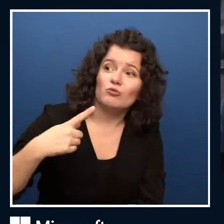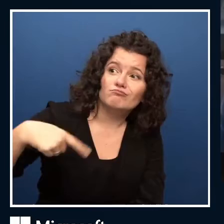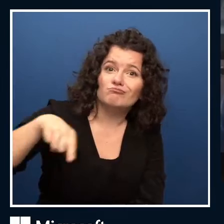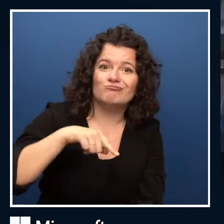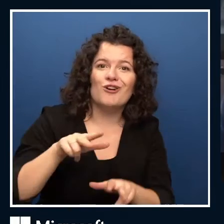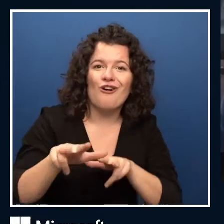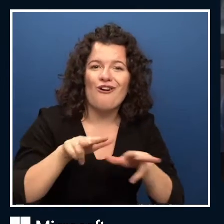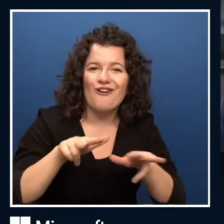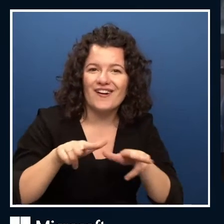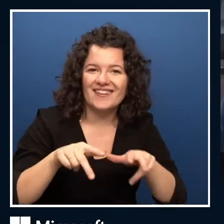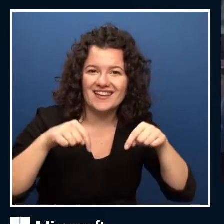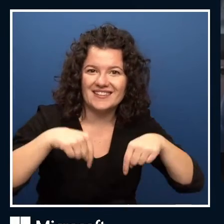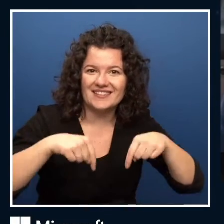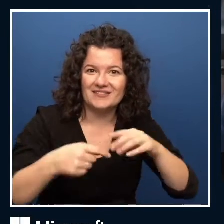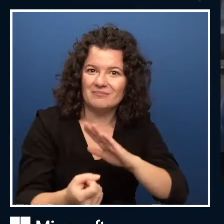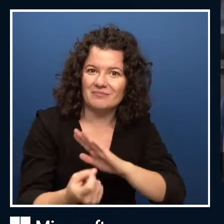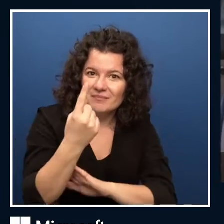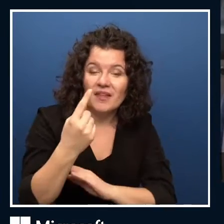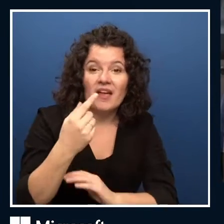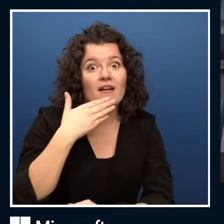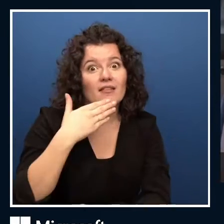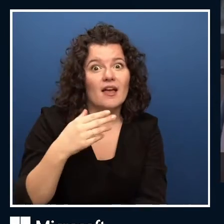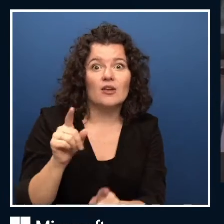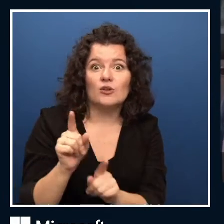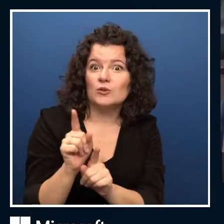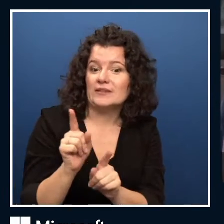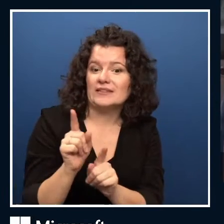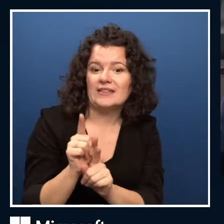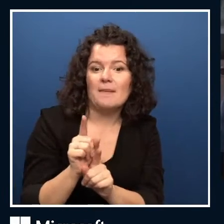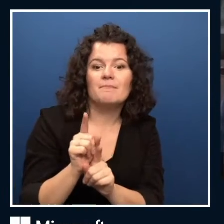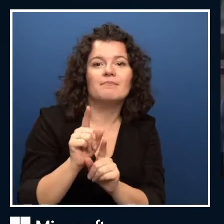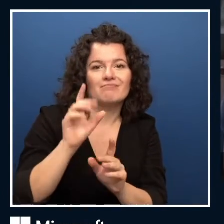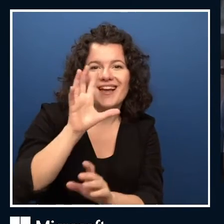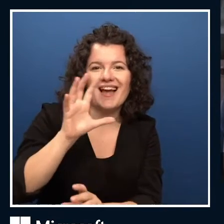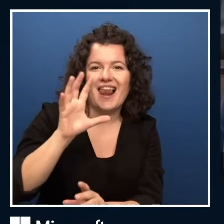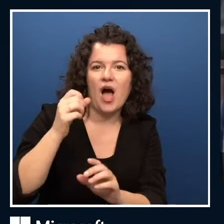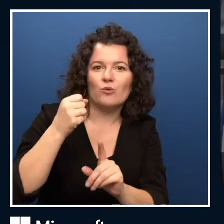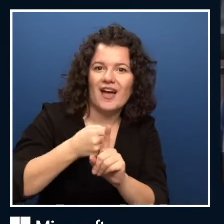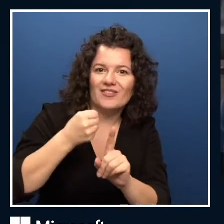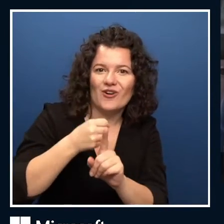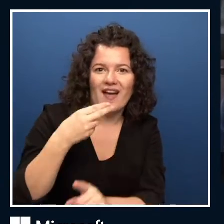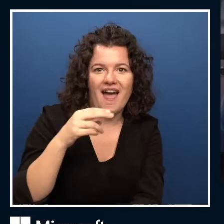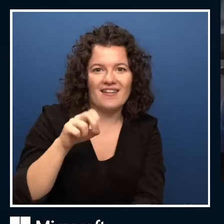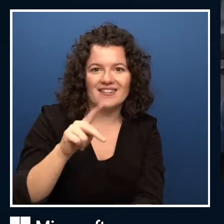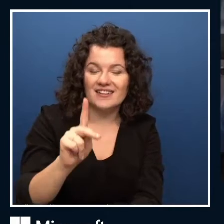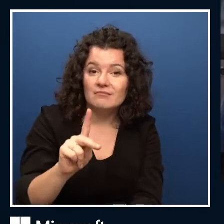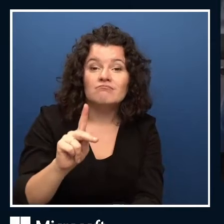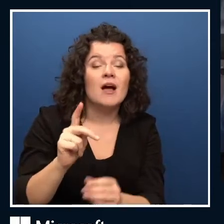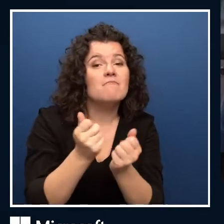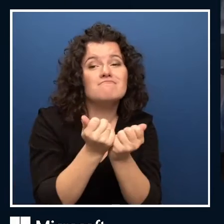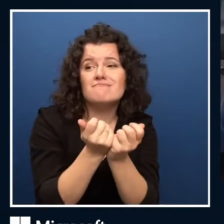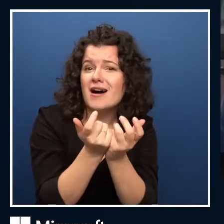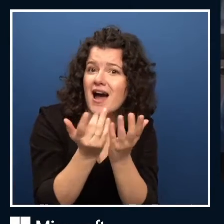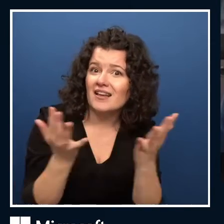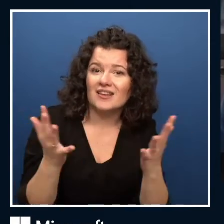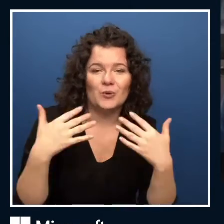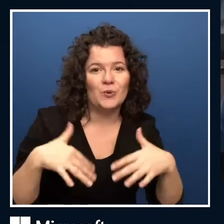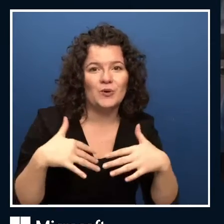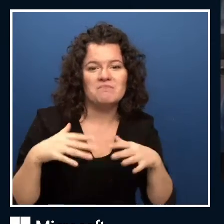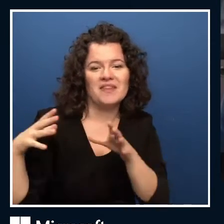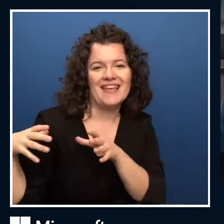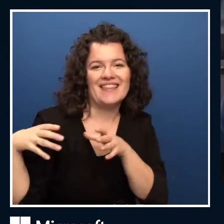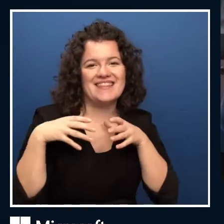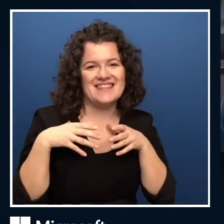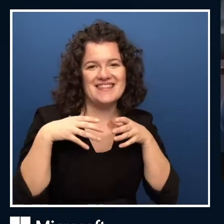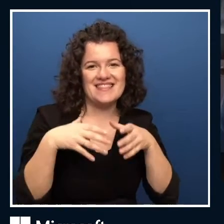is another cloud advocate. So we are really bringing the team with us here to take you through the day and learn lots of great new